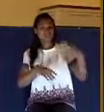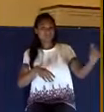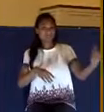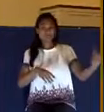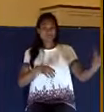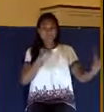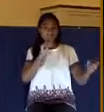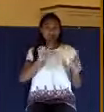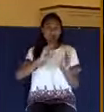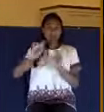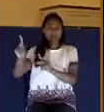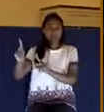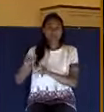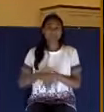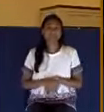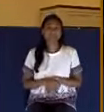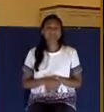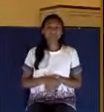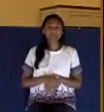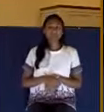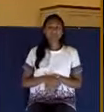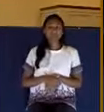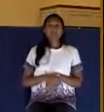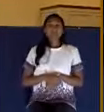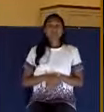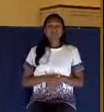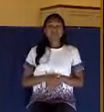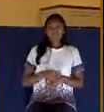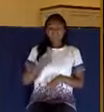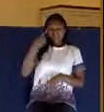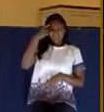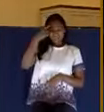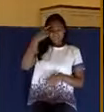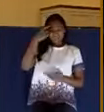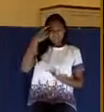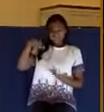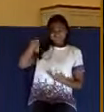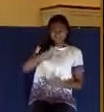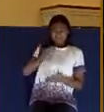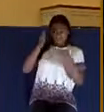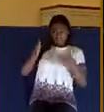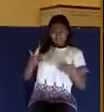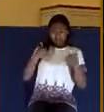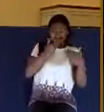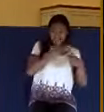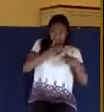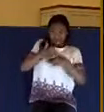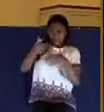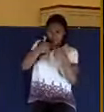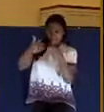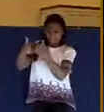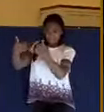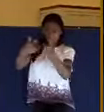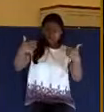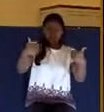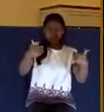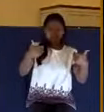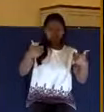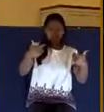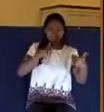have cast differences also, I might as well remain a Hindu. And that's a tragic story.